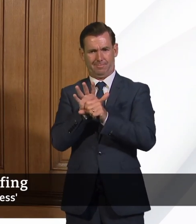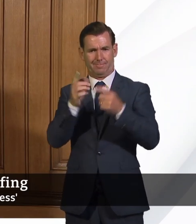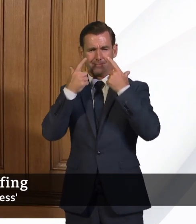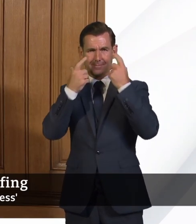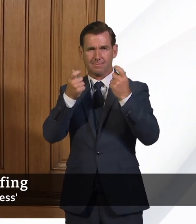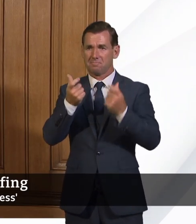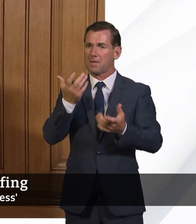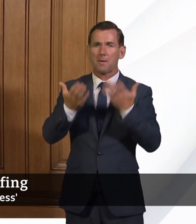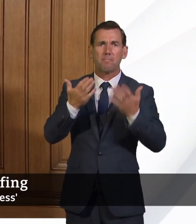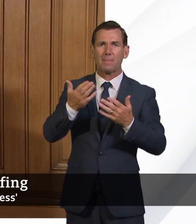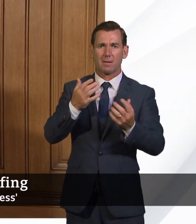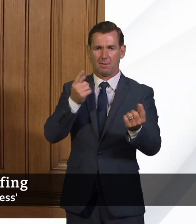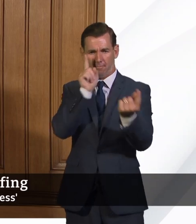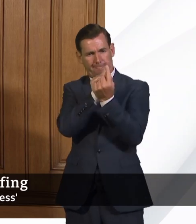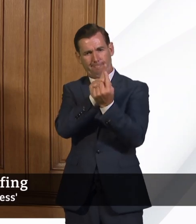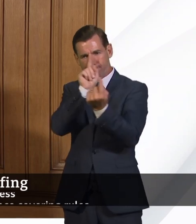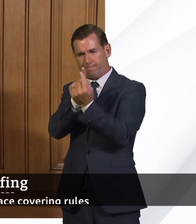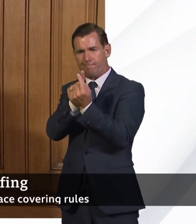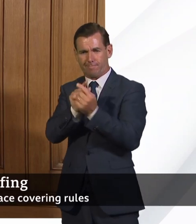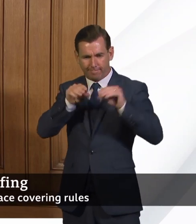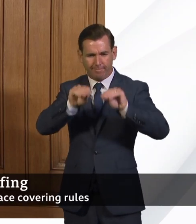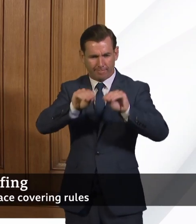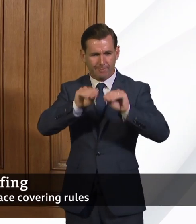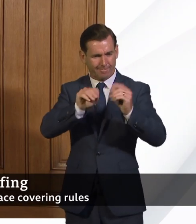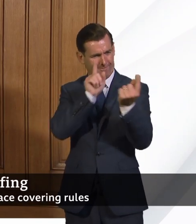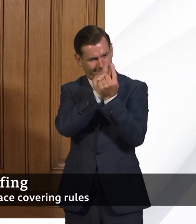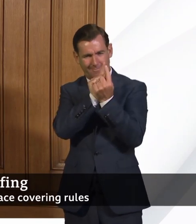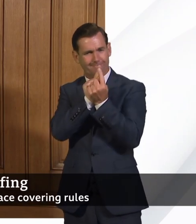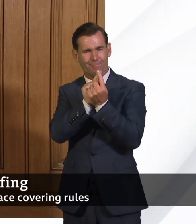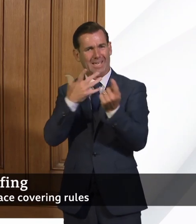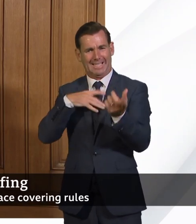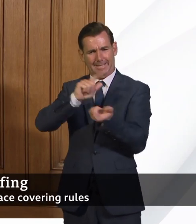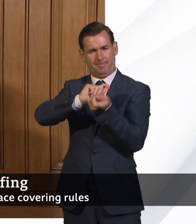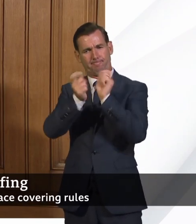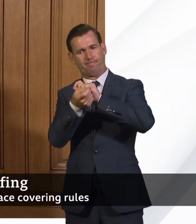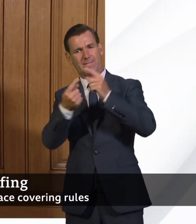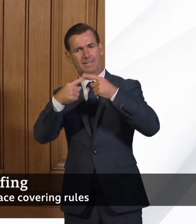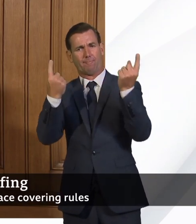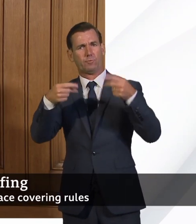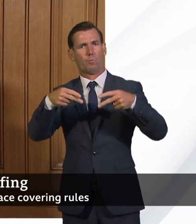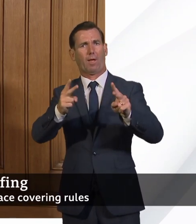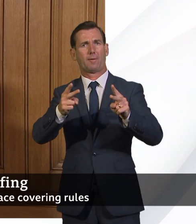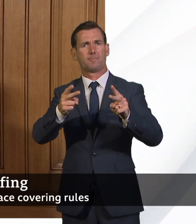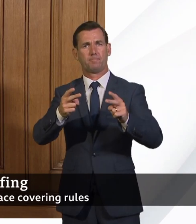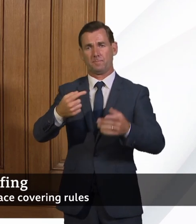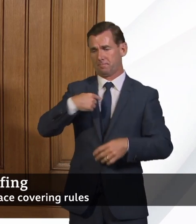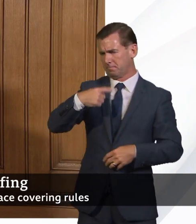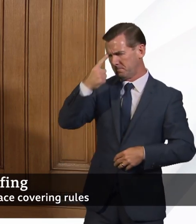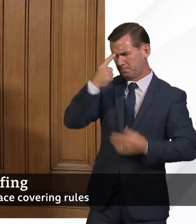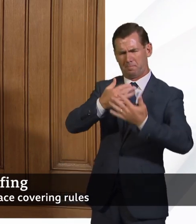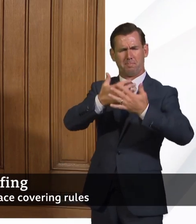possible to do the sort of face-to-face teaching in some part of the courses that we've traditionally done. Now, as it happens, I think many